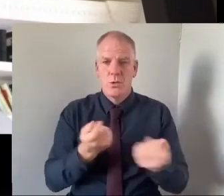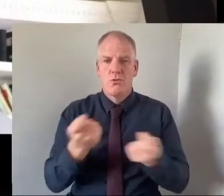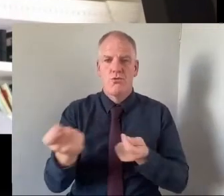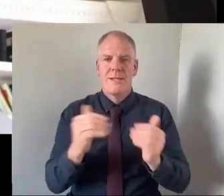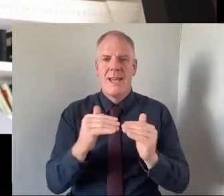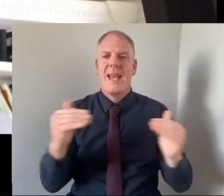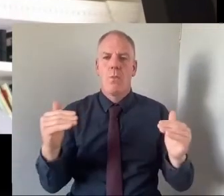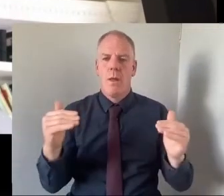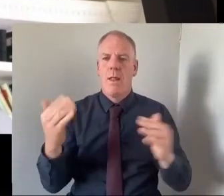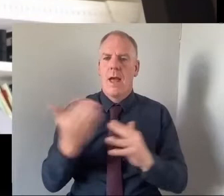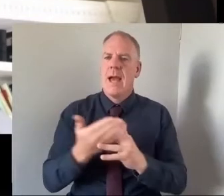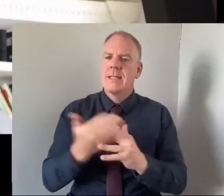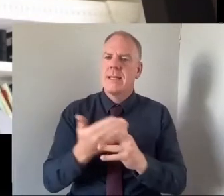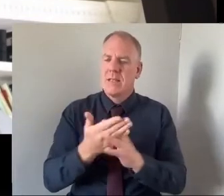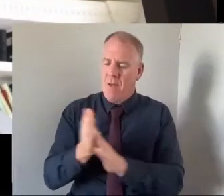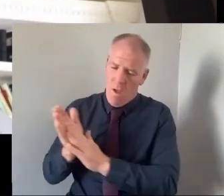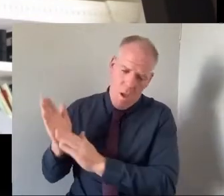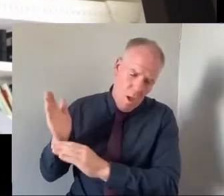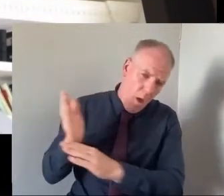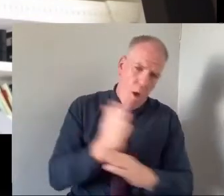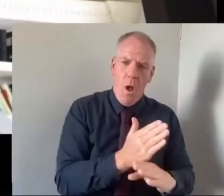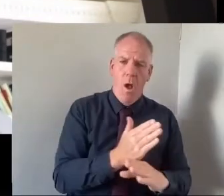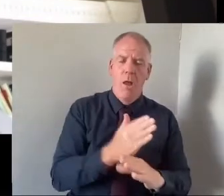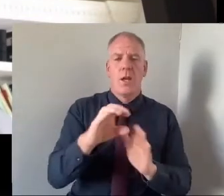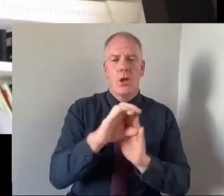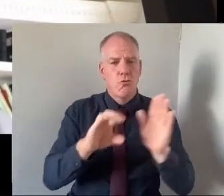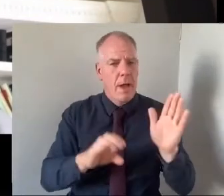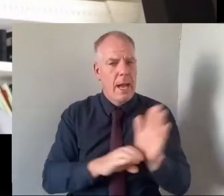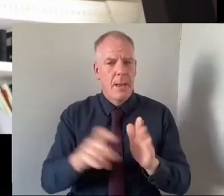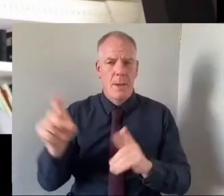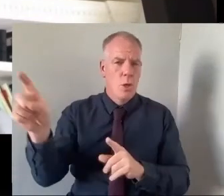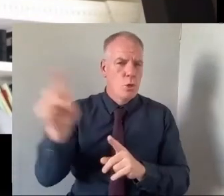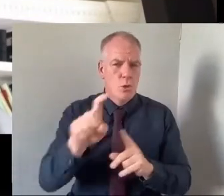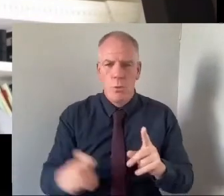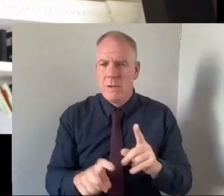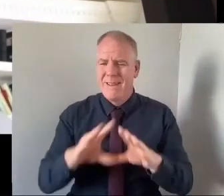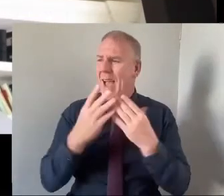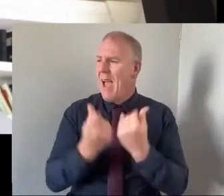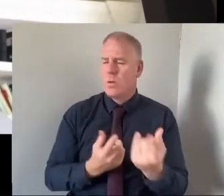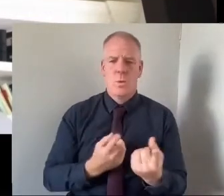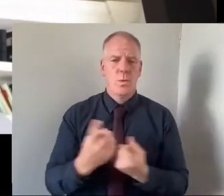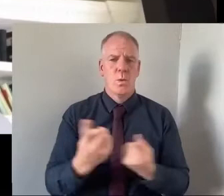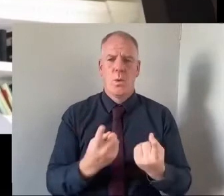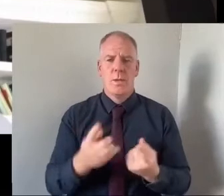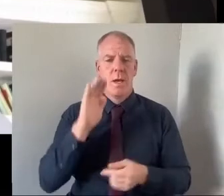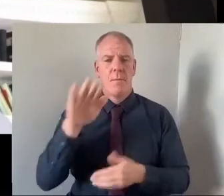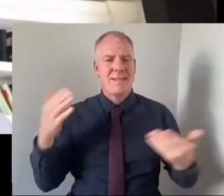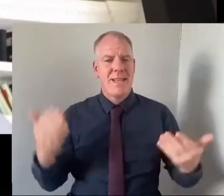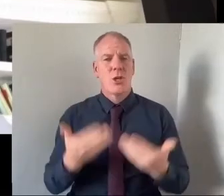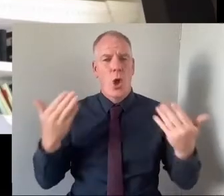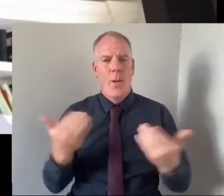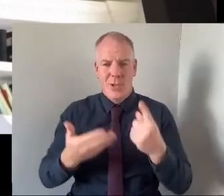equality of access right across the curriculum to every subject that they're encouraged to achieve